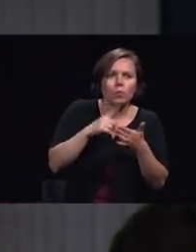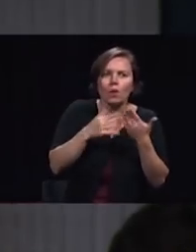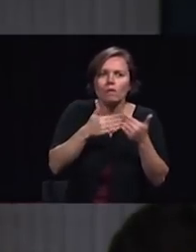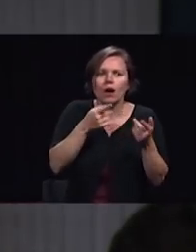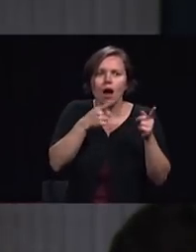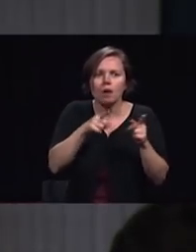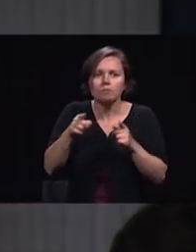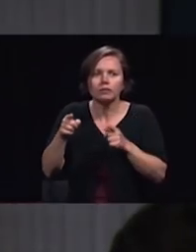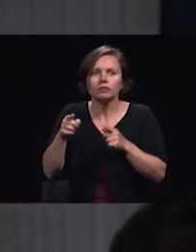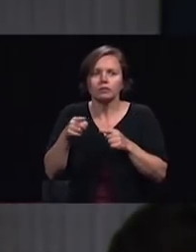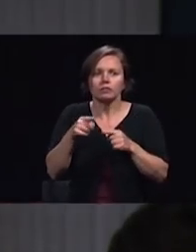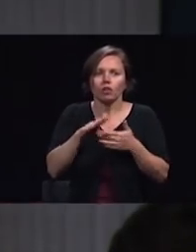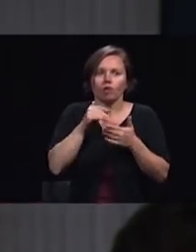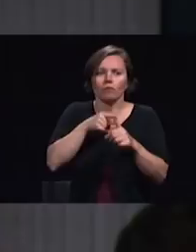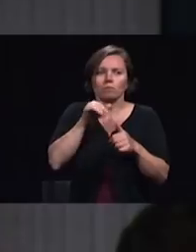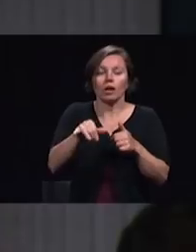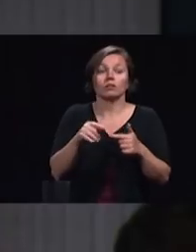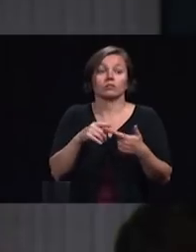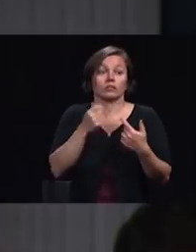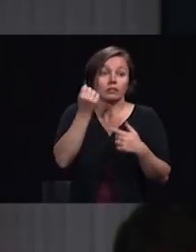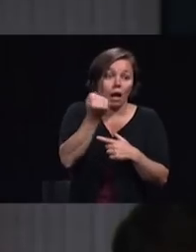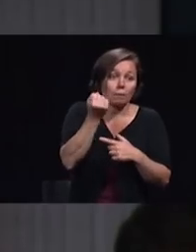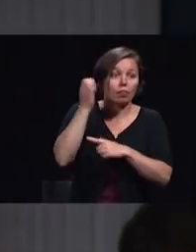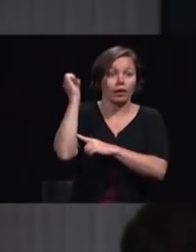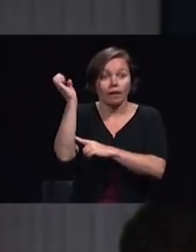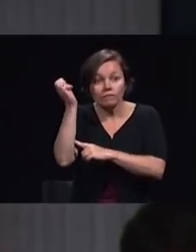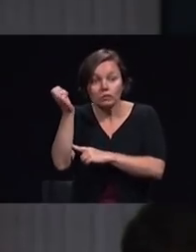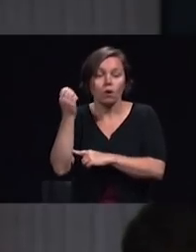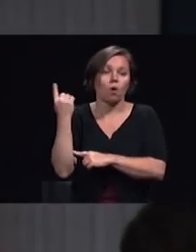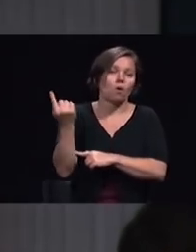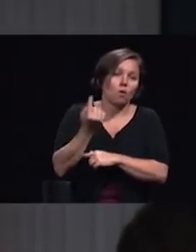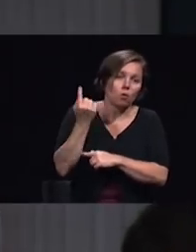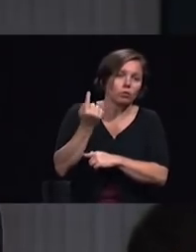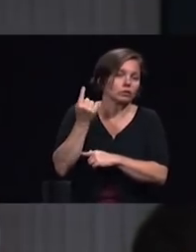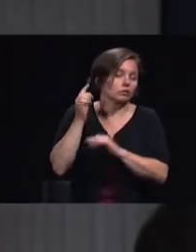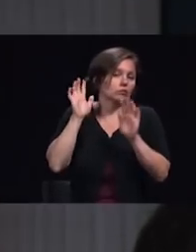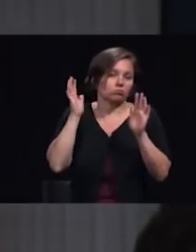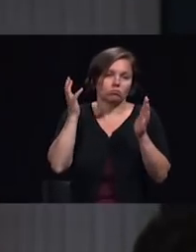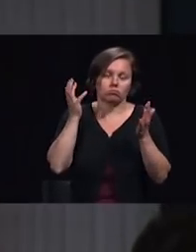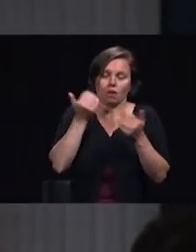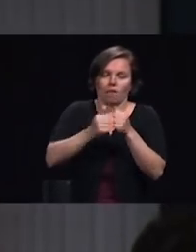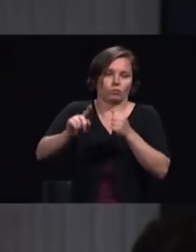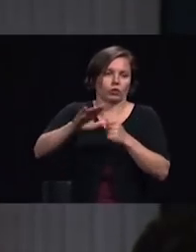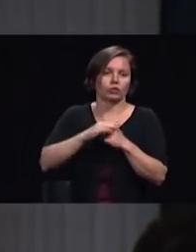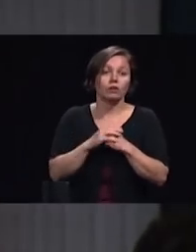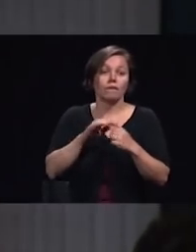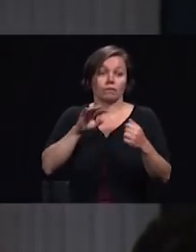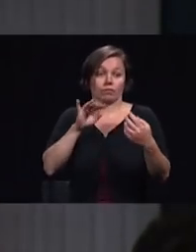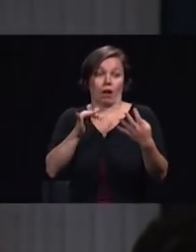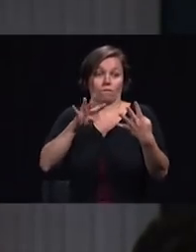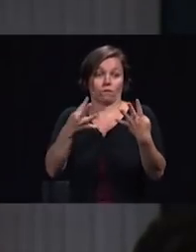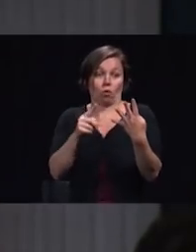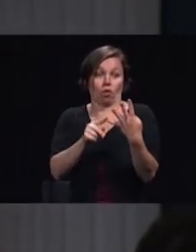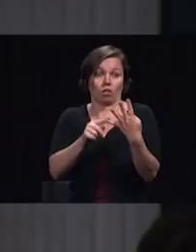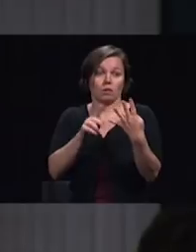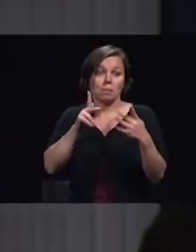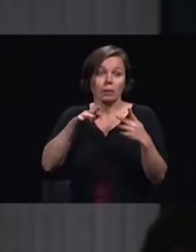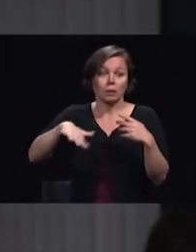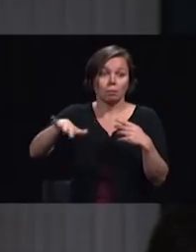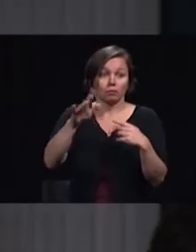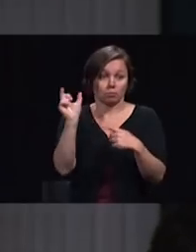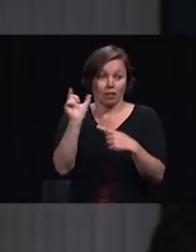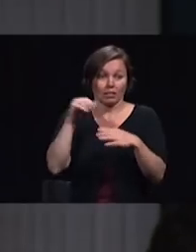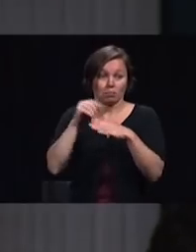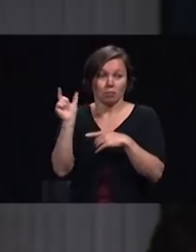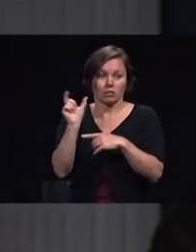sabbath is an evangelistic meeting number four these people understand that